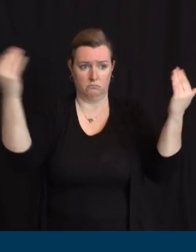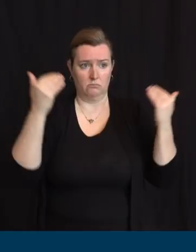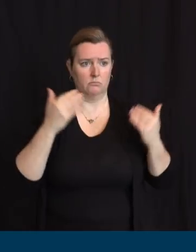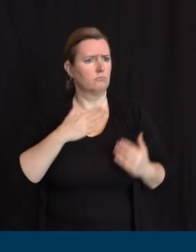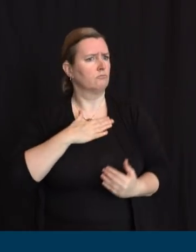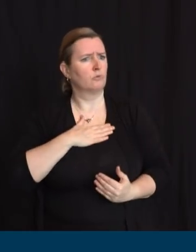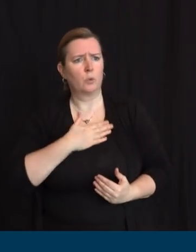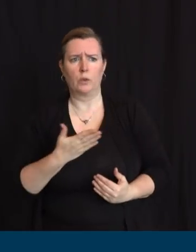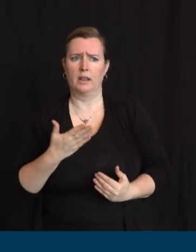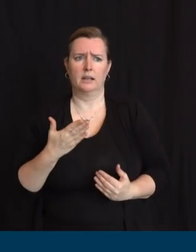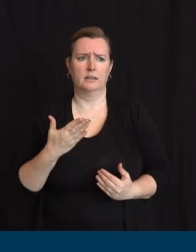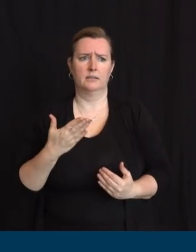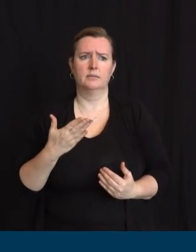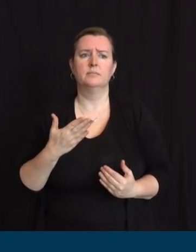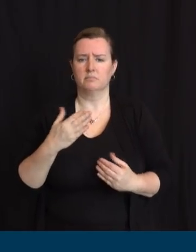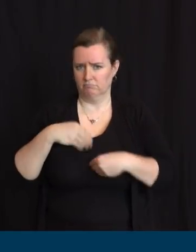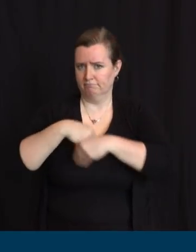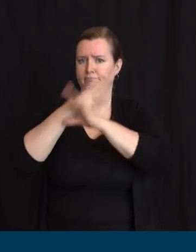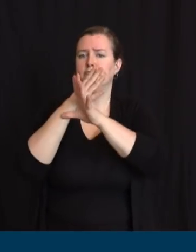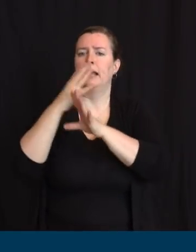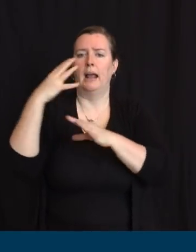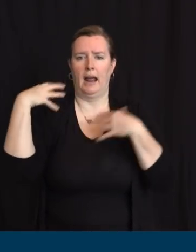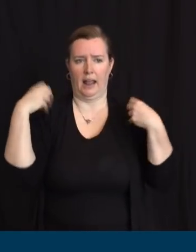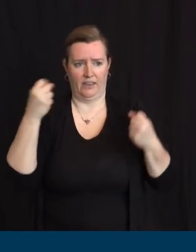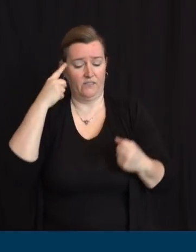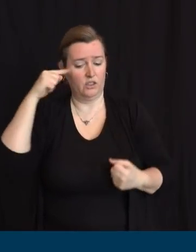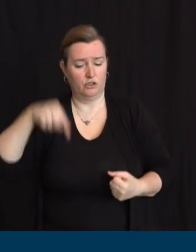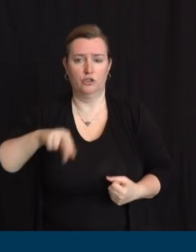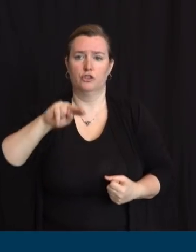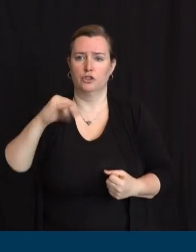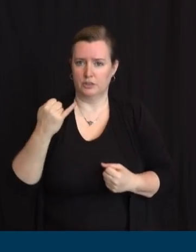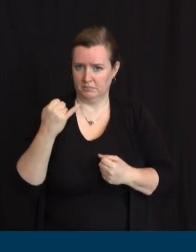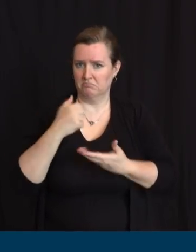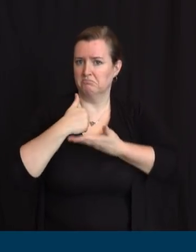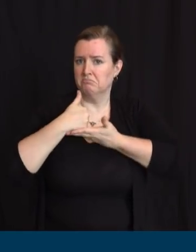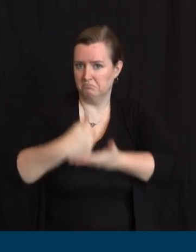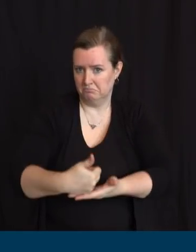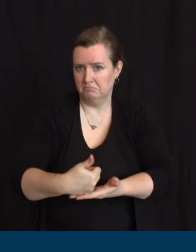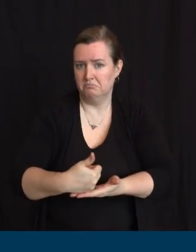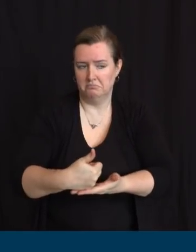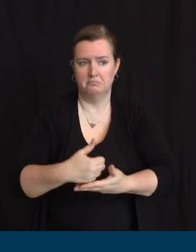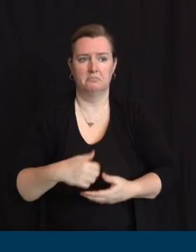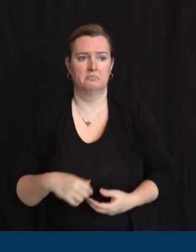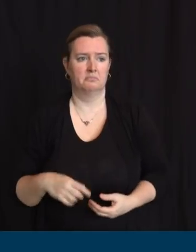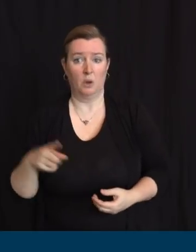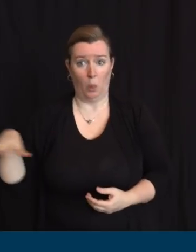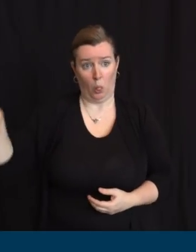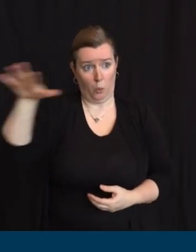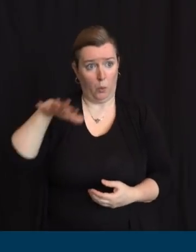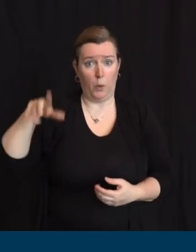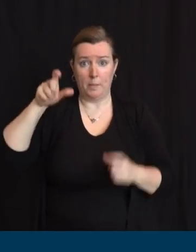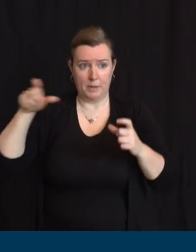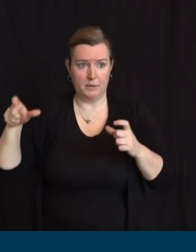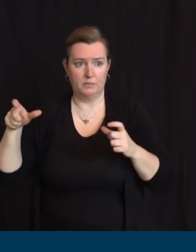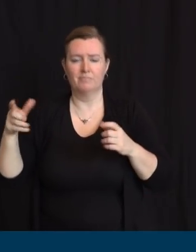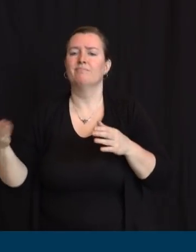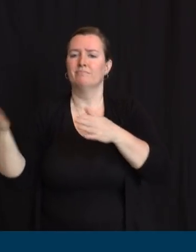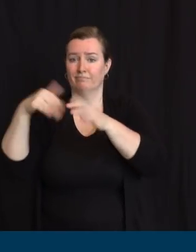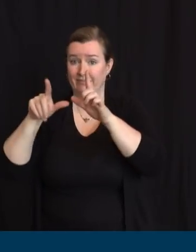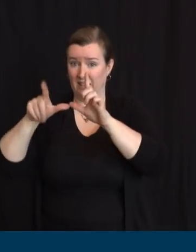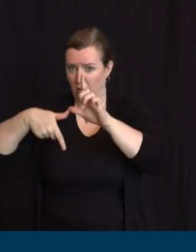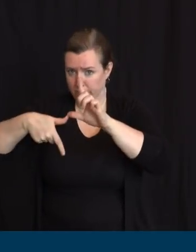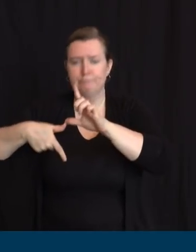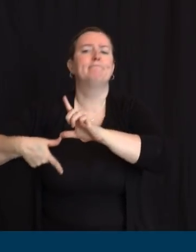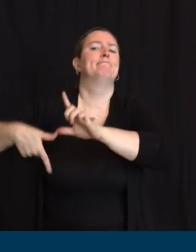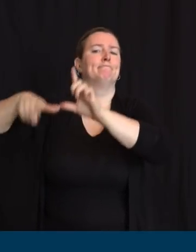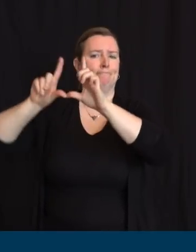more than 400 retired New Jersey health care professionals who reactivated their licenses within the past week. I don't need to